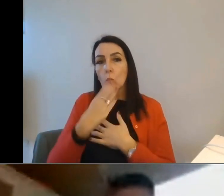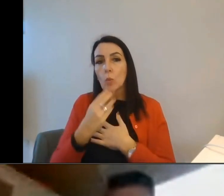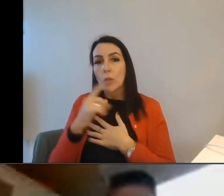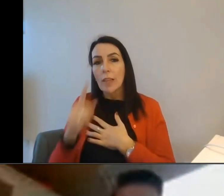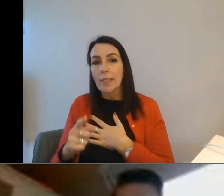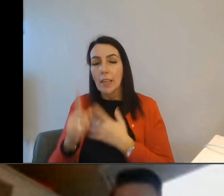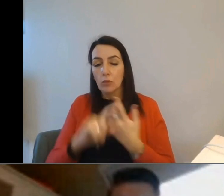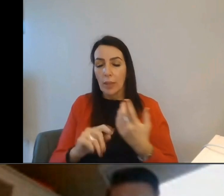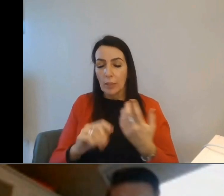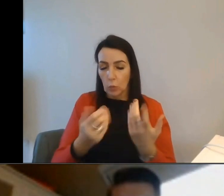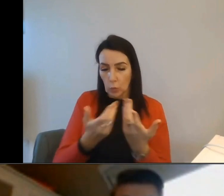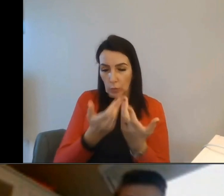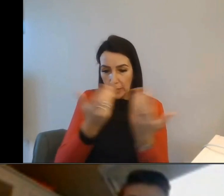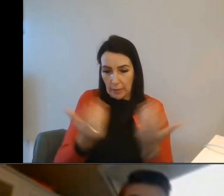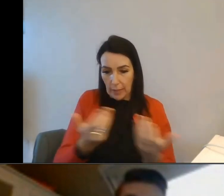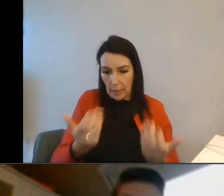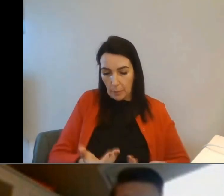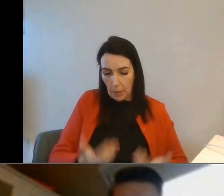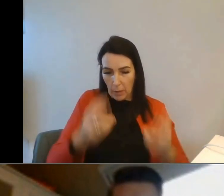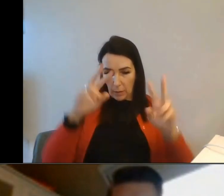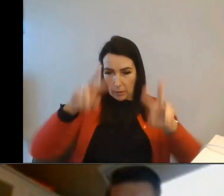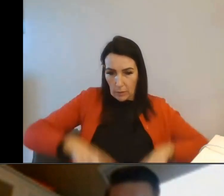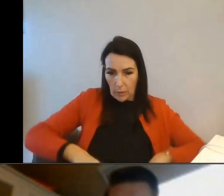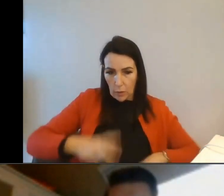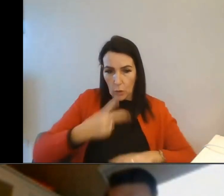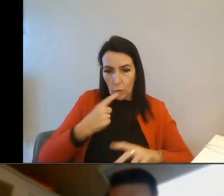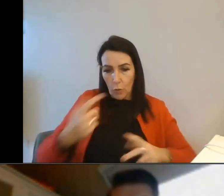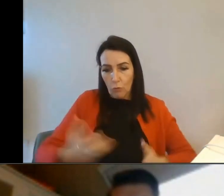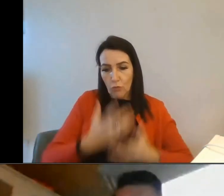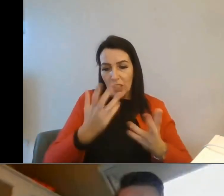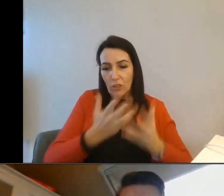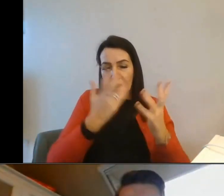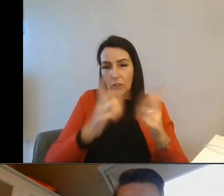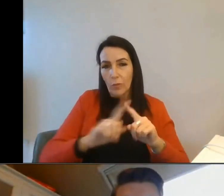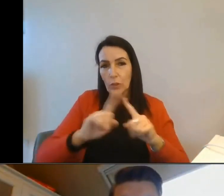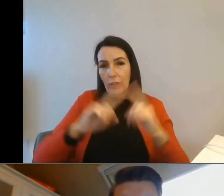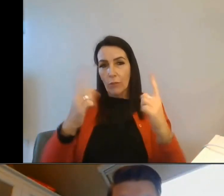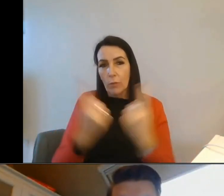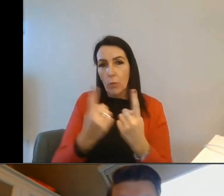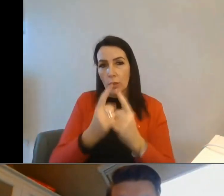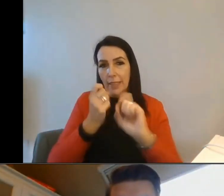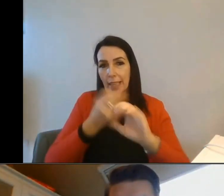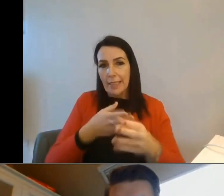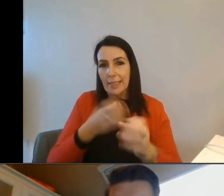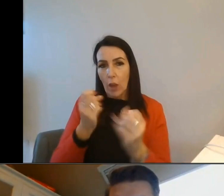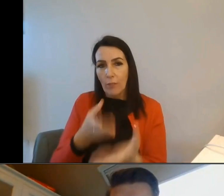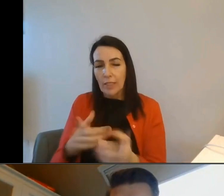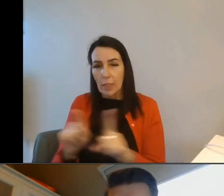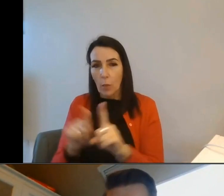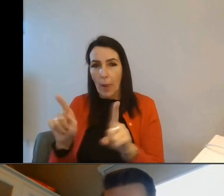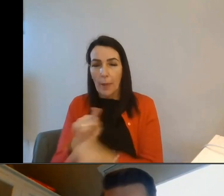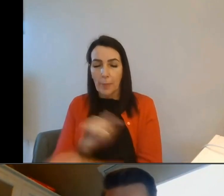segment them and use them potentially for lead generation for different products and services you might offer.